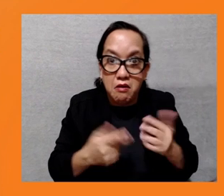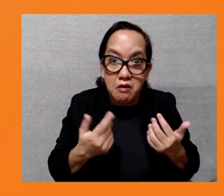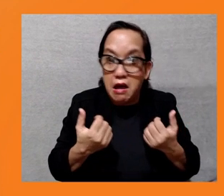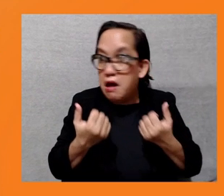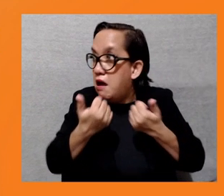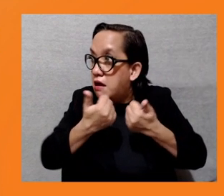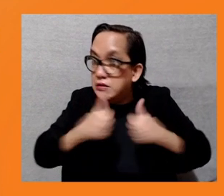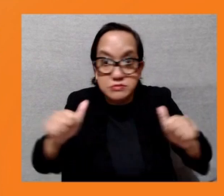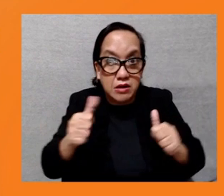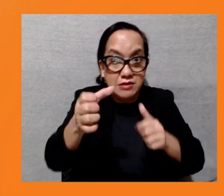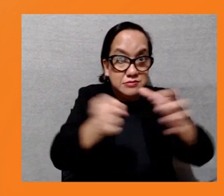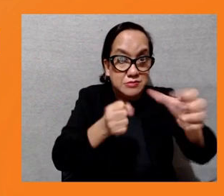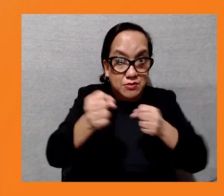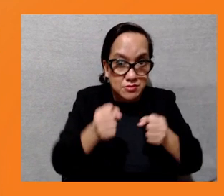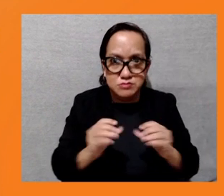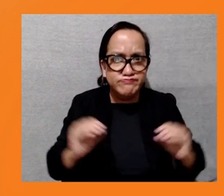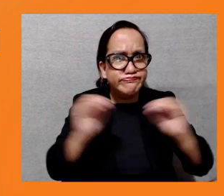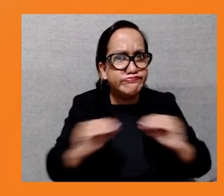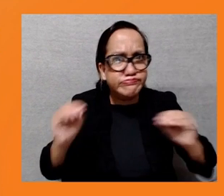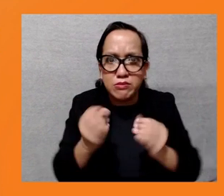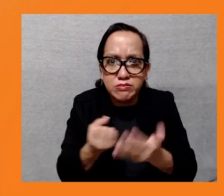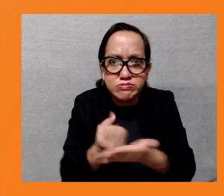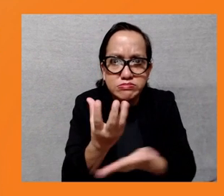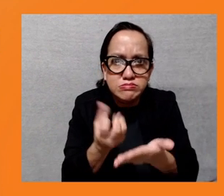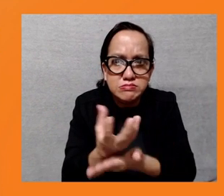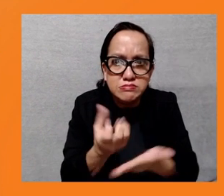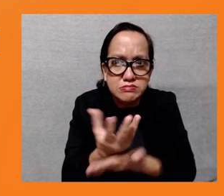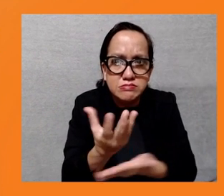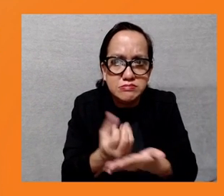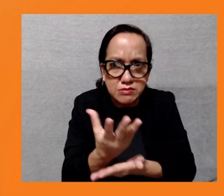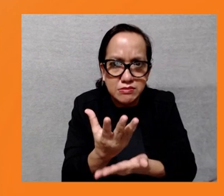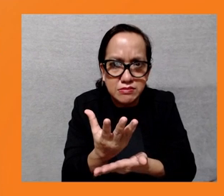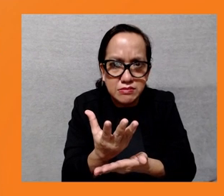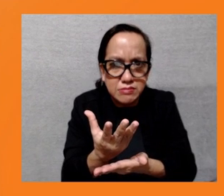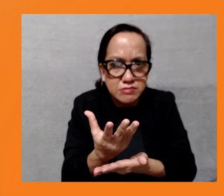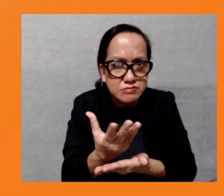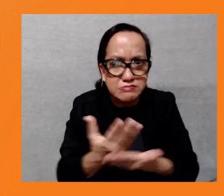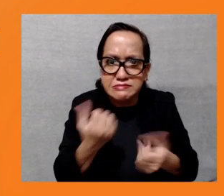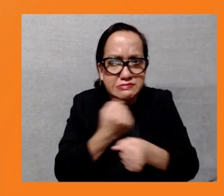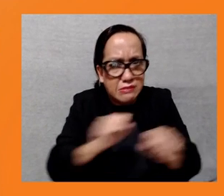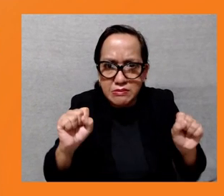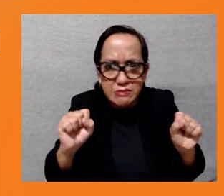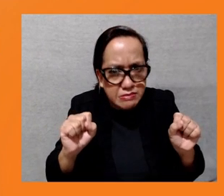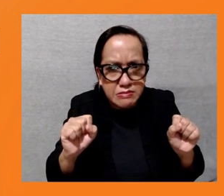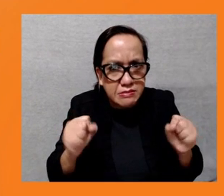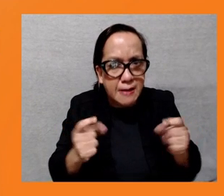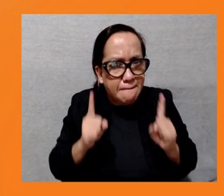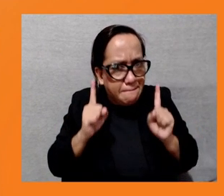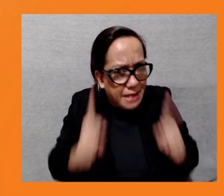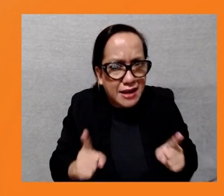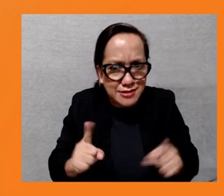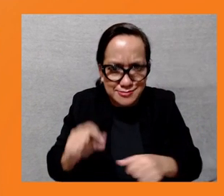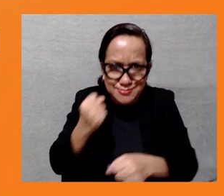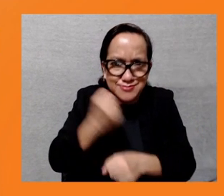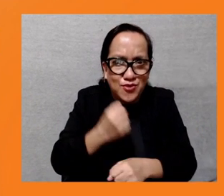safeguards? How are you keeping them safe with co-labor standards in place, free from discrimination and of course